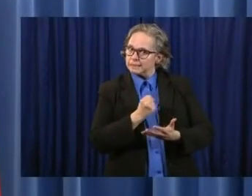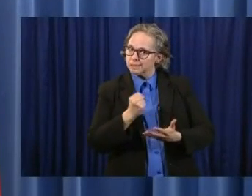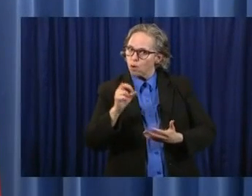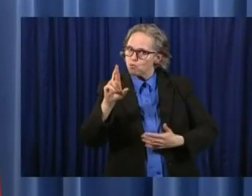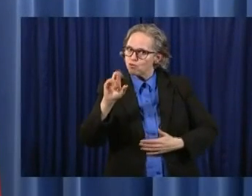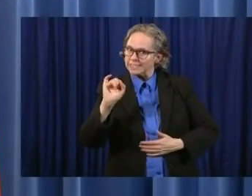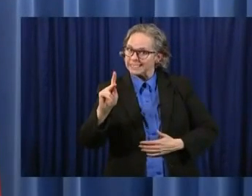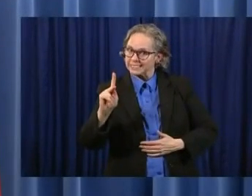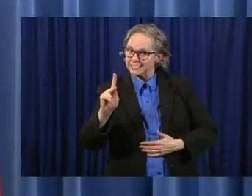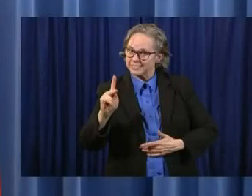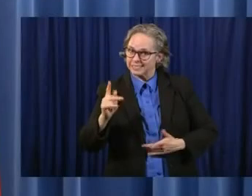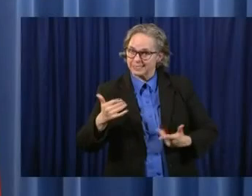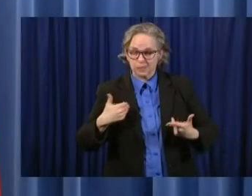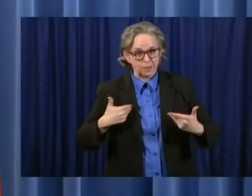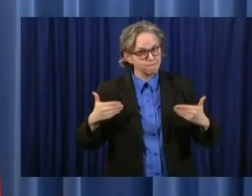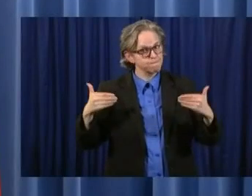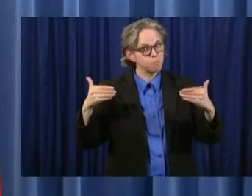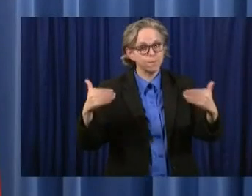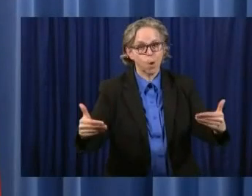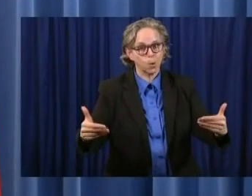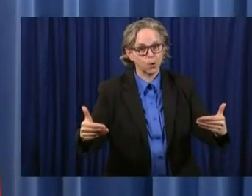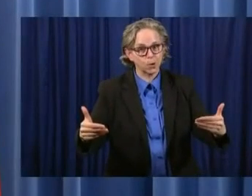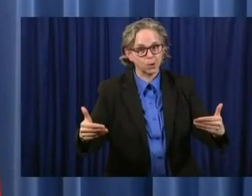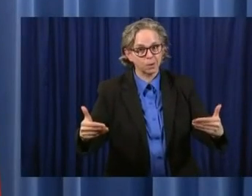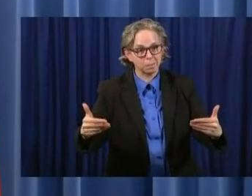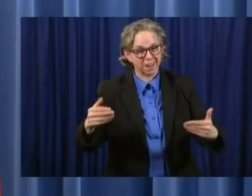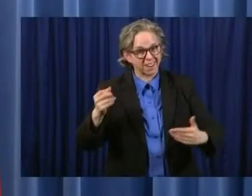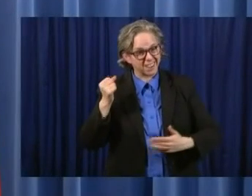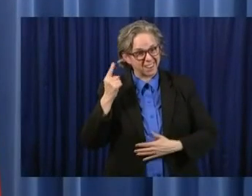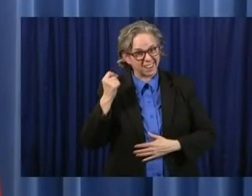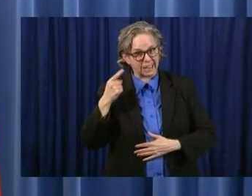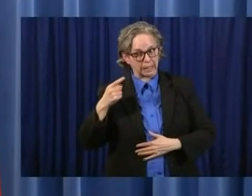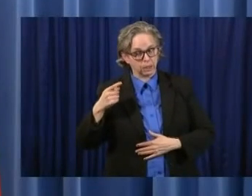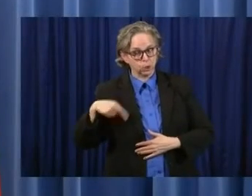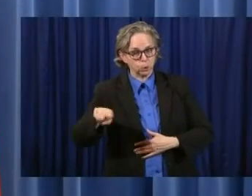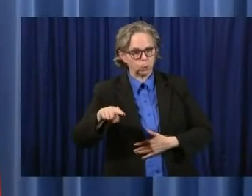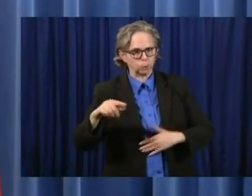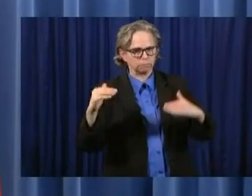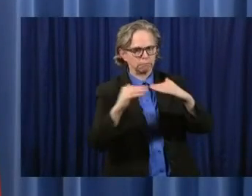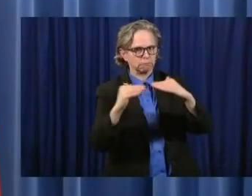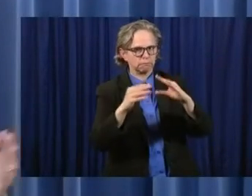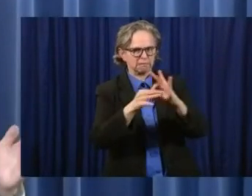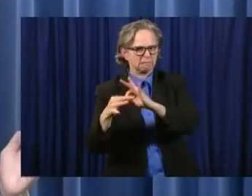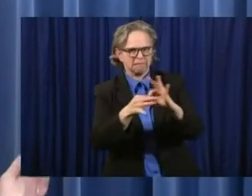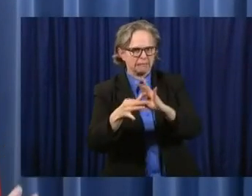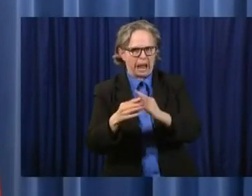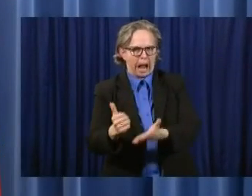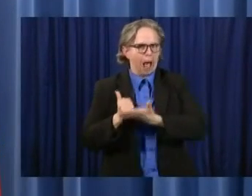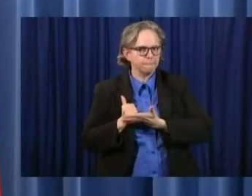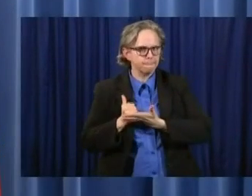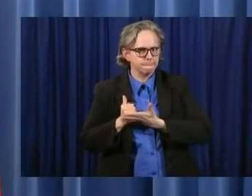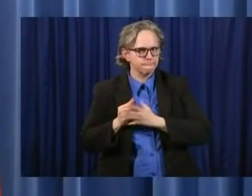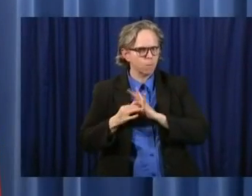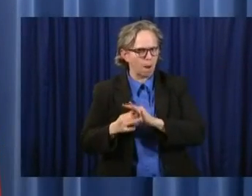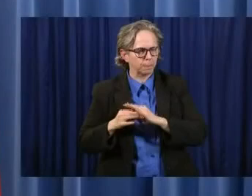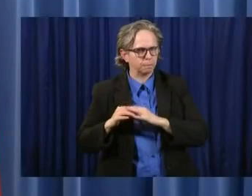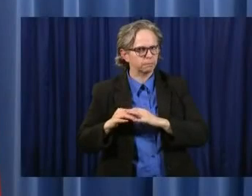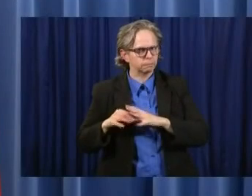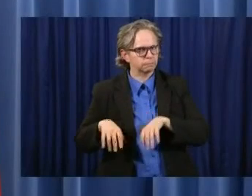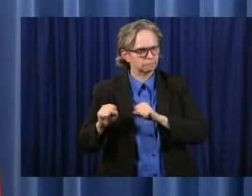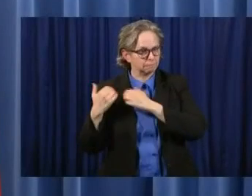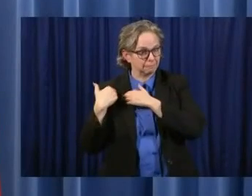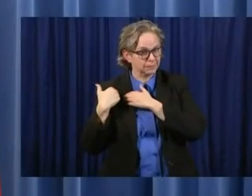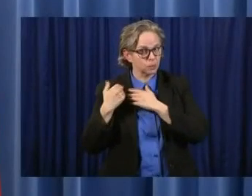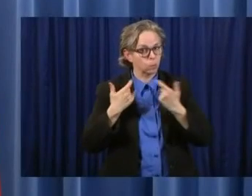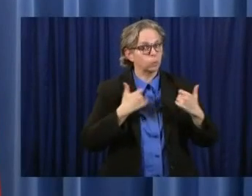move forward. Uh, we just need everyone to, to cooperate so we can continue to open up and continue to, uh,